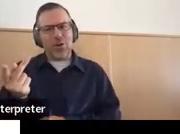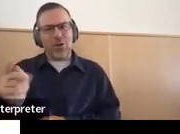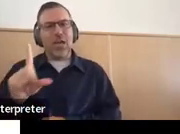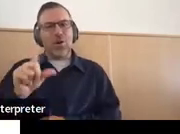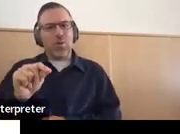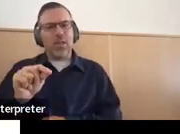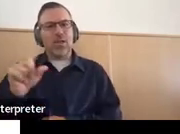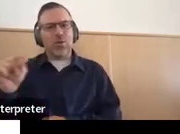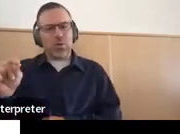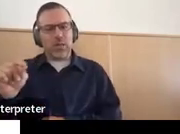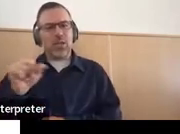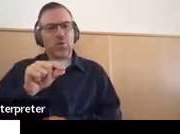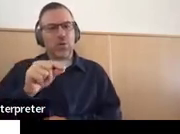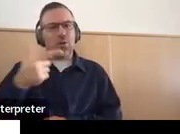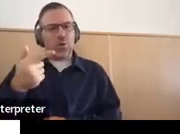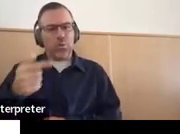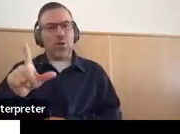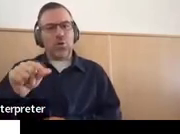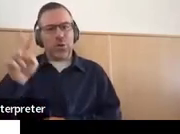2021, and 2022.